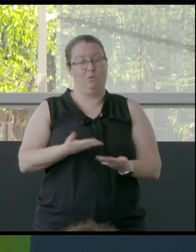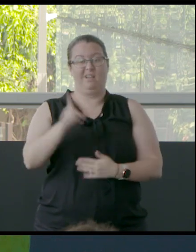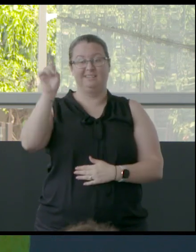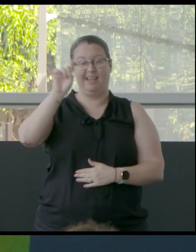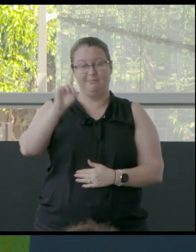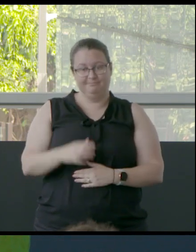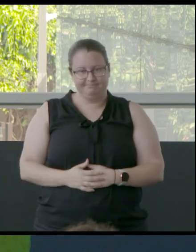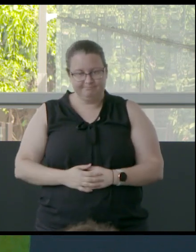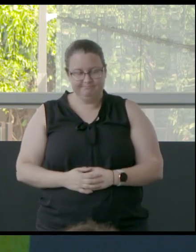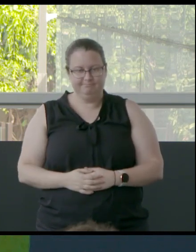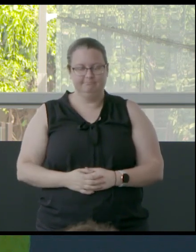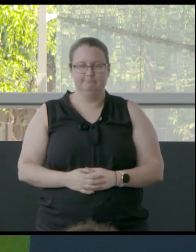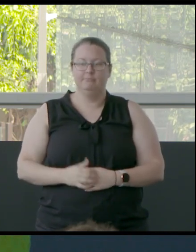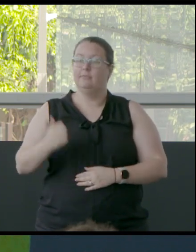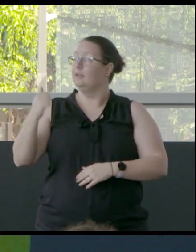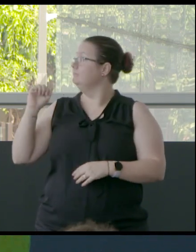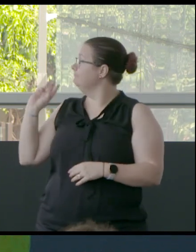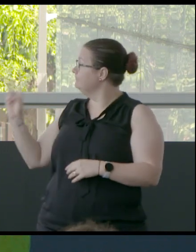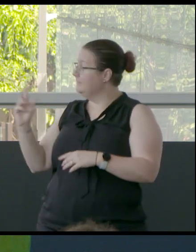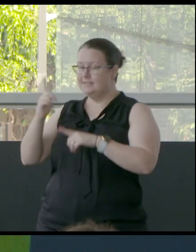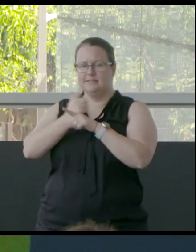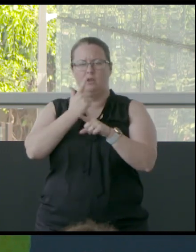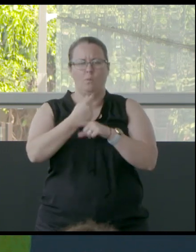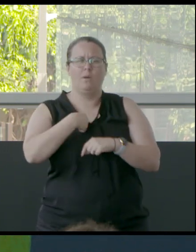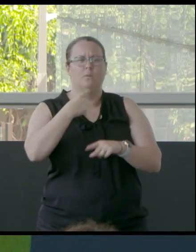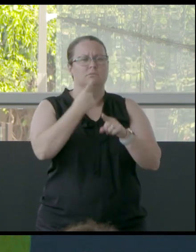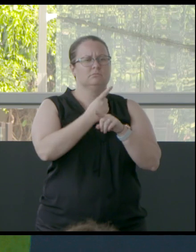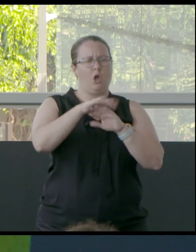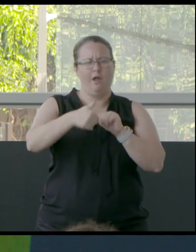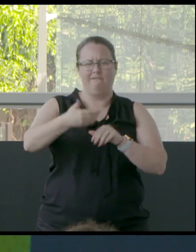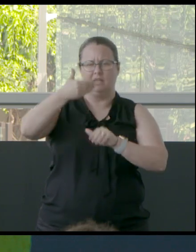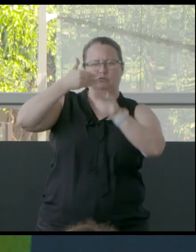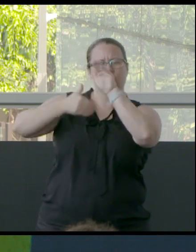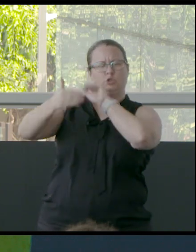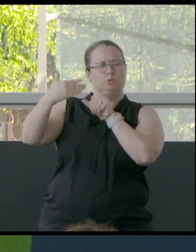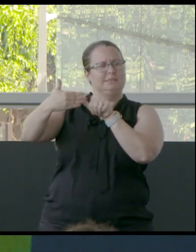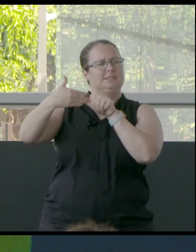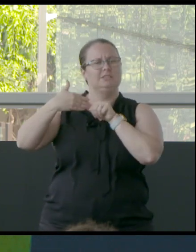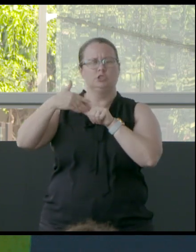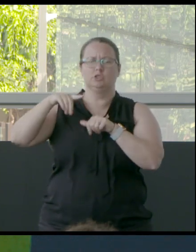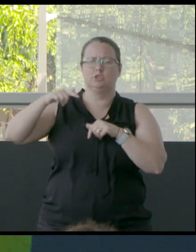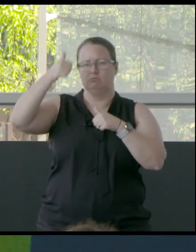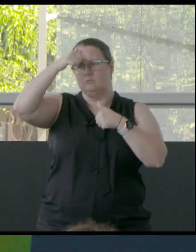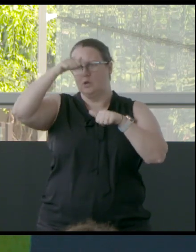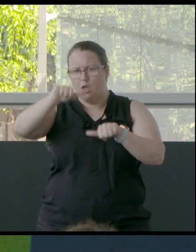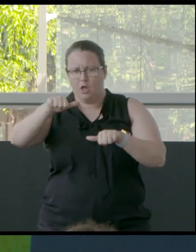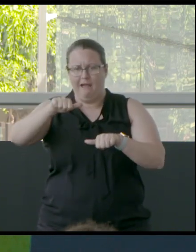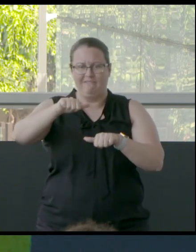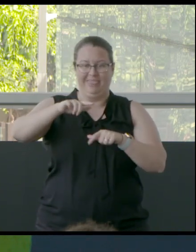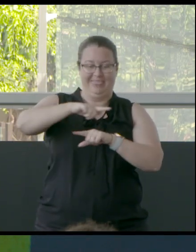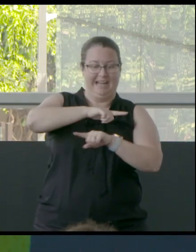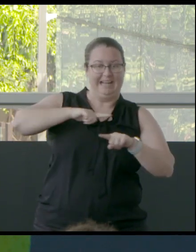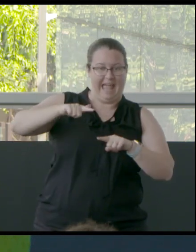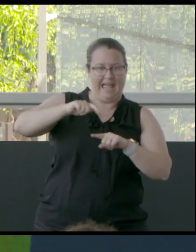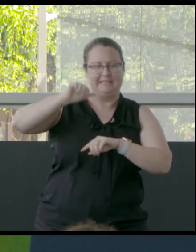Throughout our discussion, though, today we will focus on how traditional Indigenous knowledge about our land, seas and environment